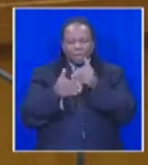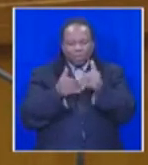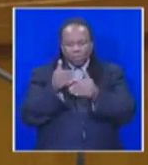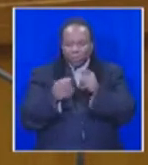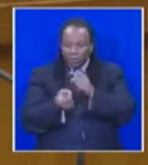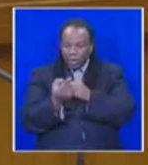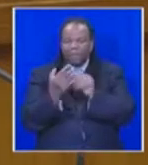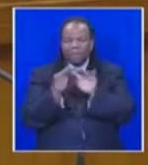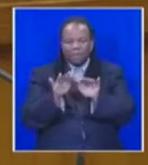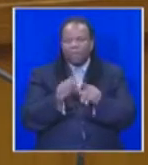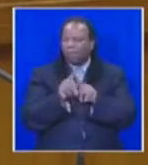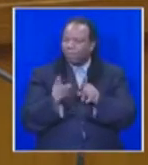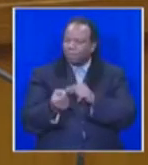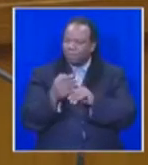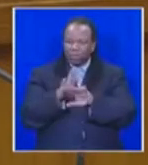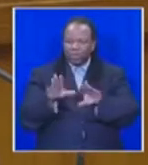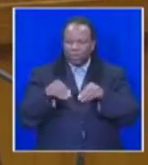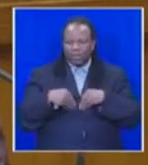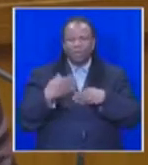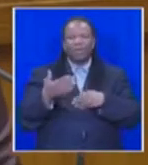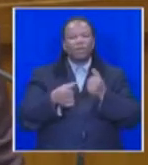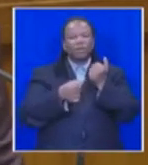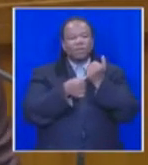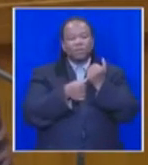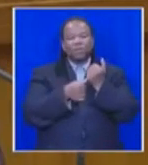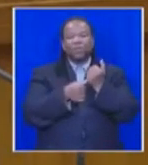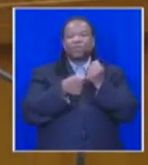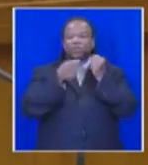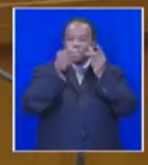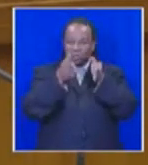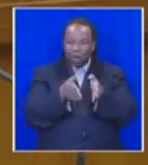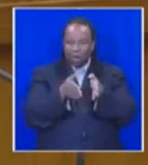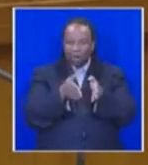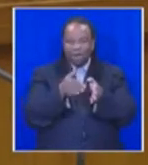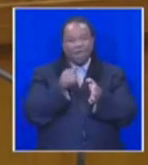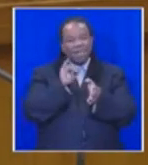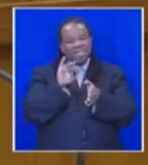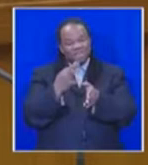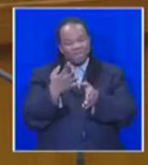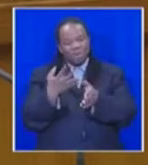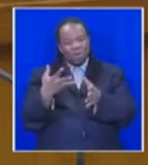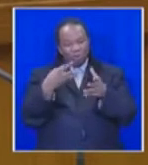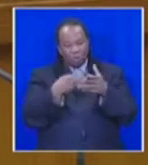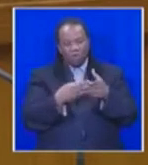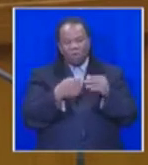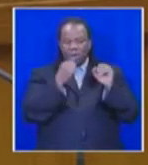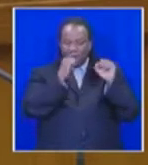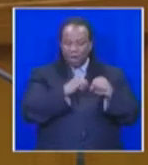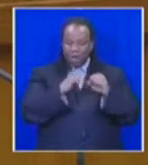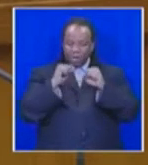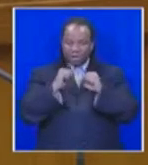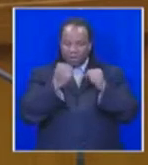this Parliament that is not acceptable. Deputy Speaker, we believe that if these agreements can be implemented, then the